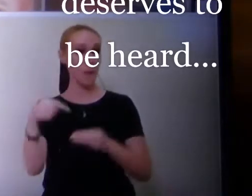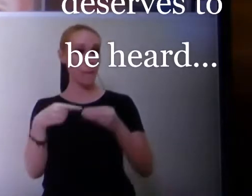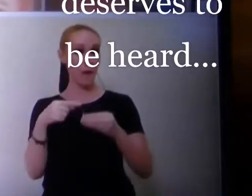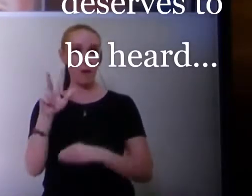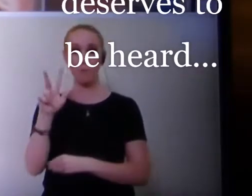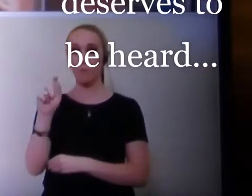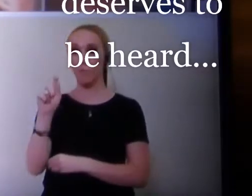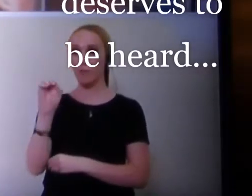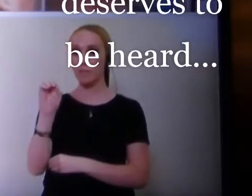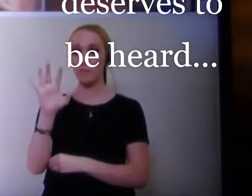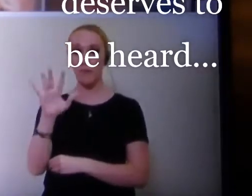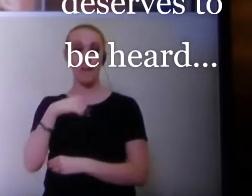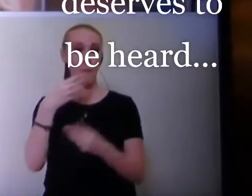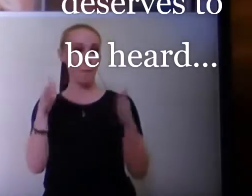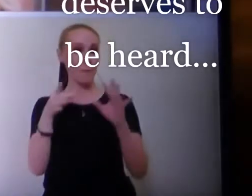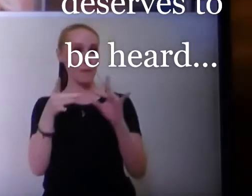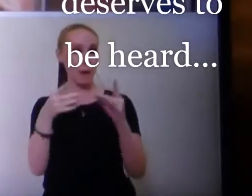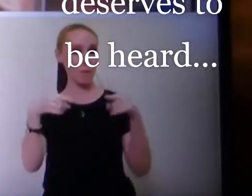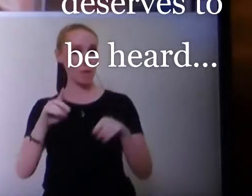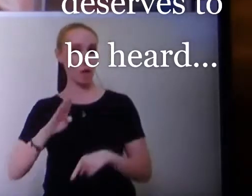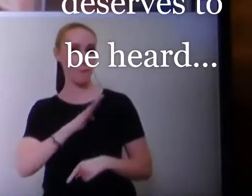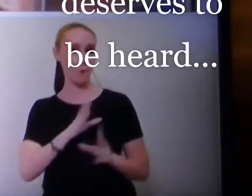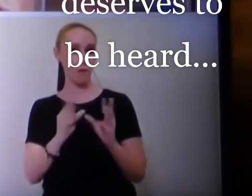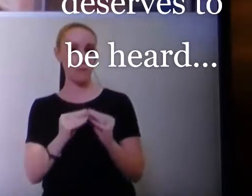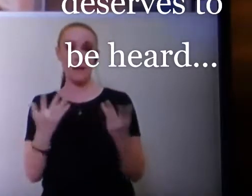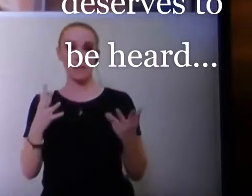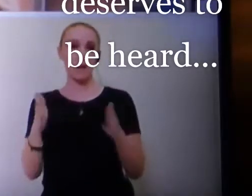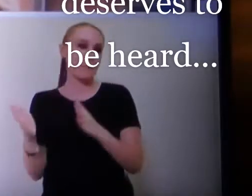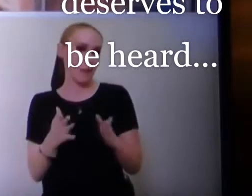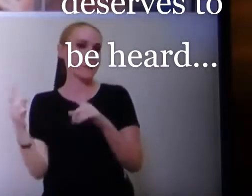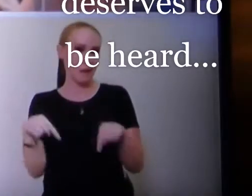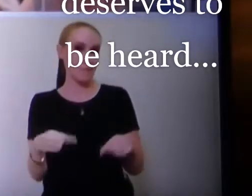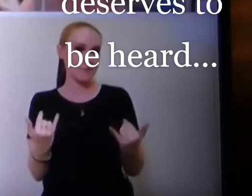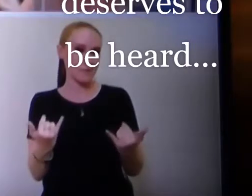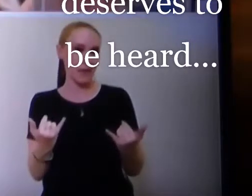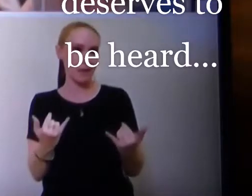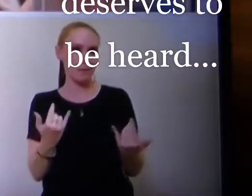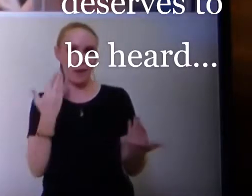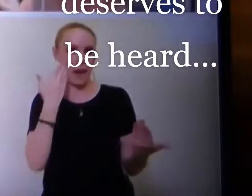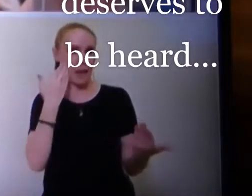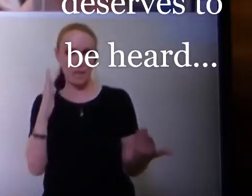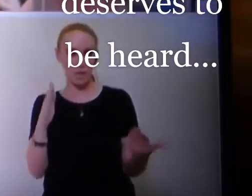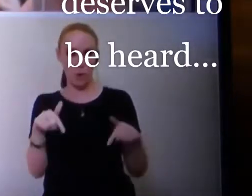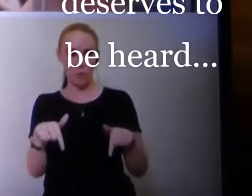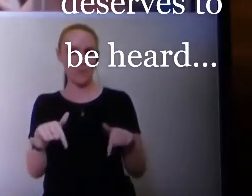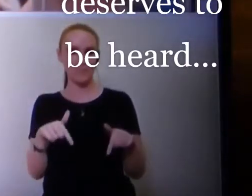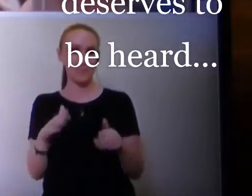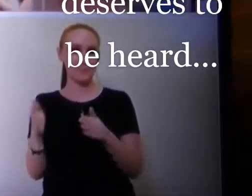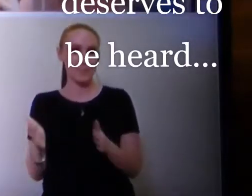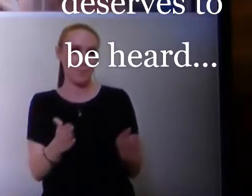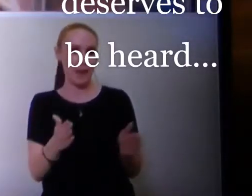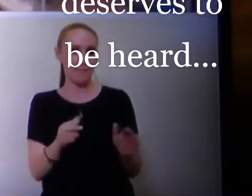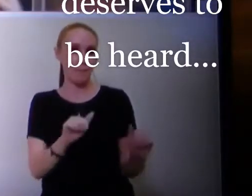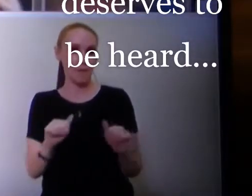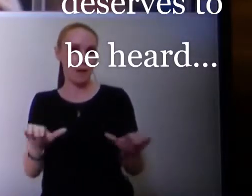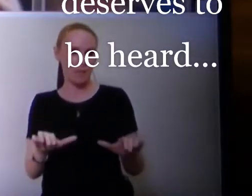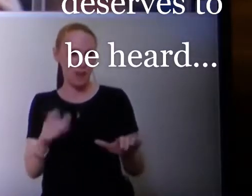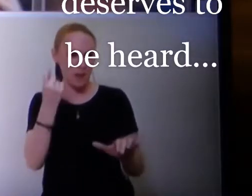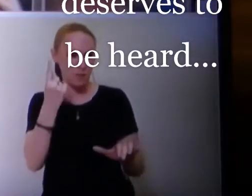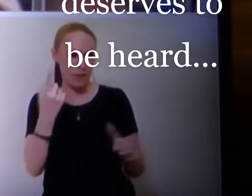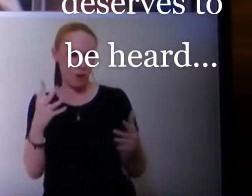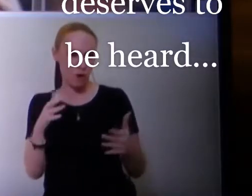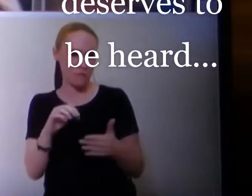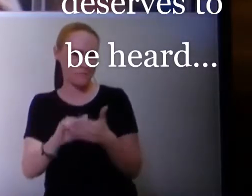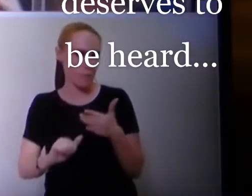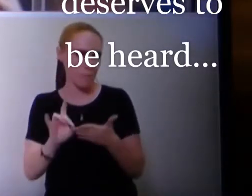3.05 public comment at board meetings. I was already planning on coming this afternoon, but was not aware this would be on the item for a possible action, which I understand it's been